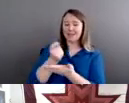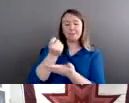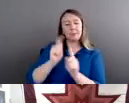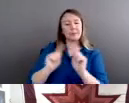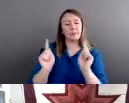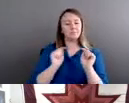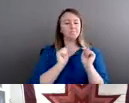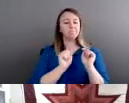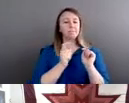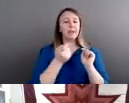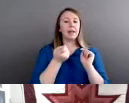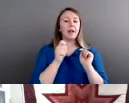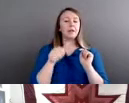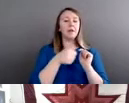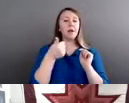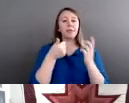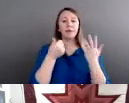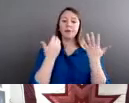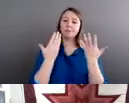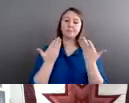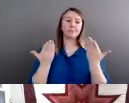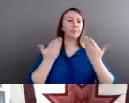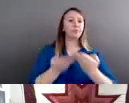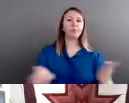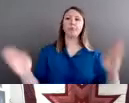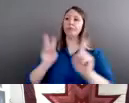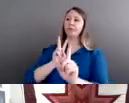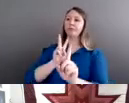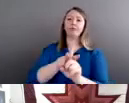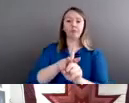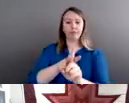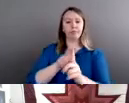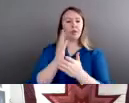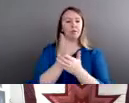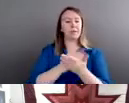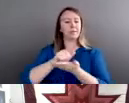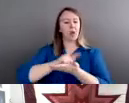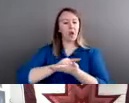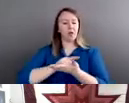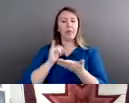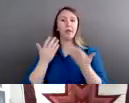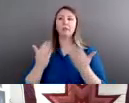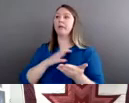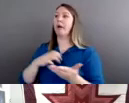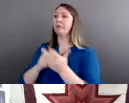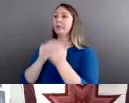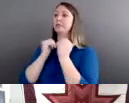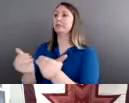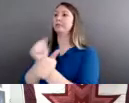another unilateral piece of legislation passed by Congress without really any tribal input.